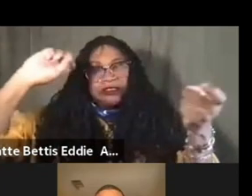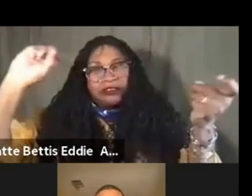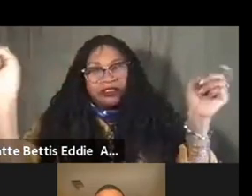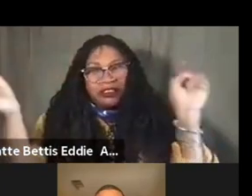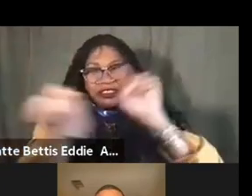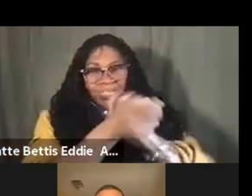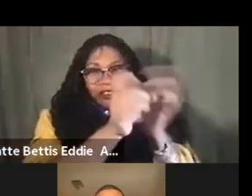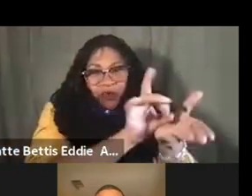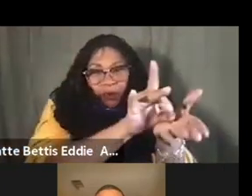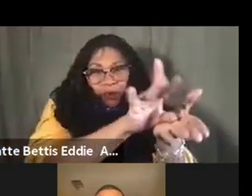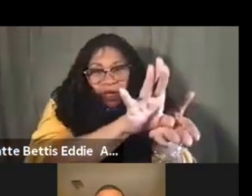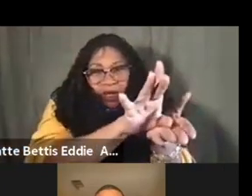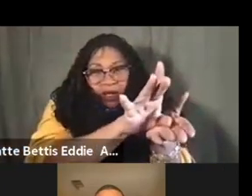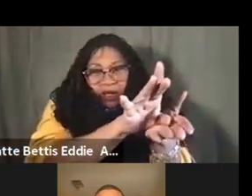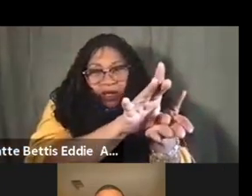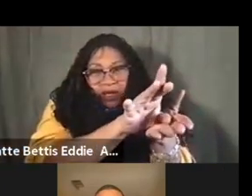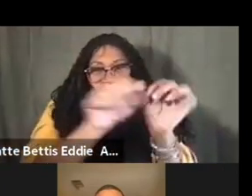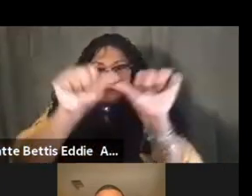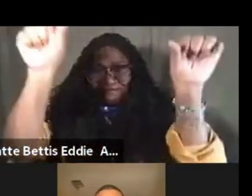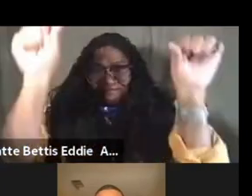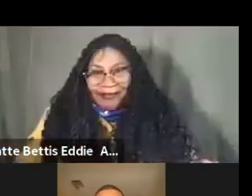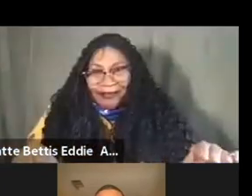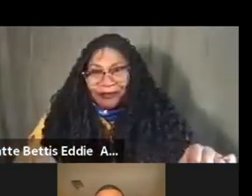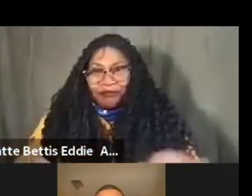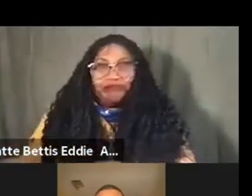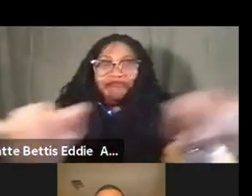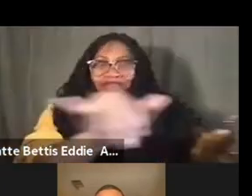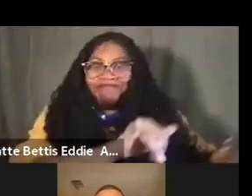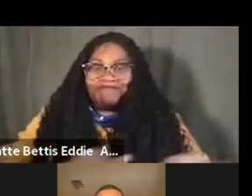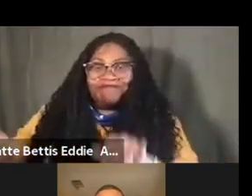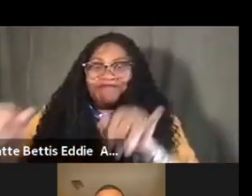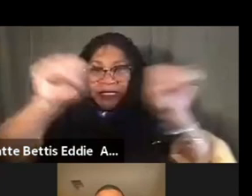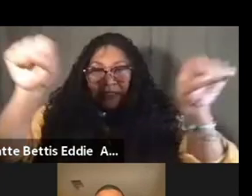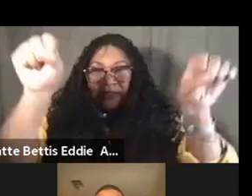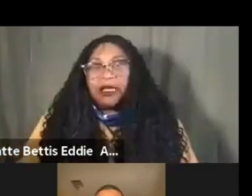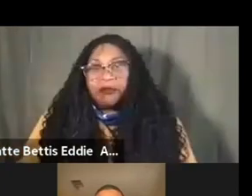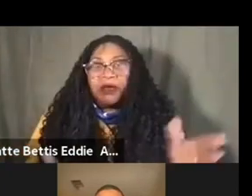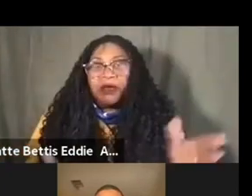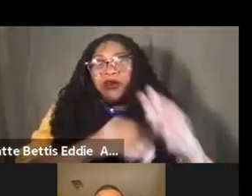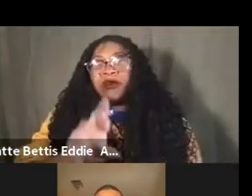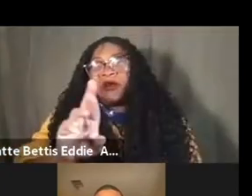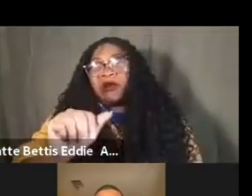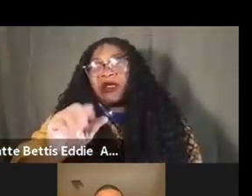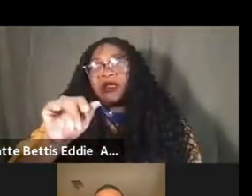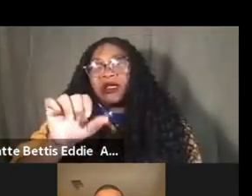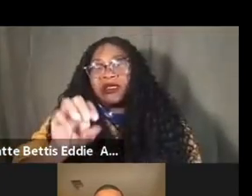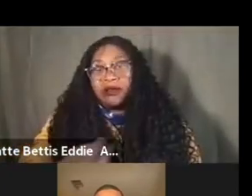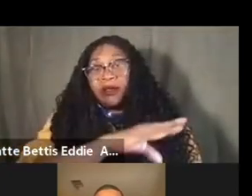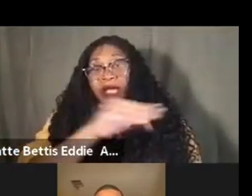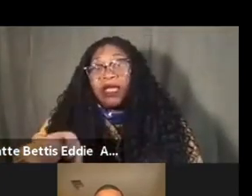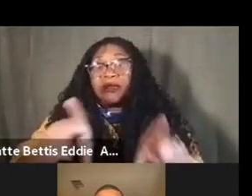systemic racism and institutional inequities. Currently, Dr. Morgan is an independent curator and art consultant.